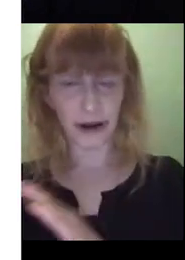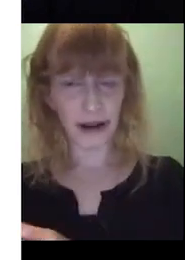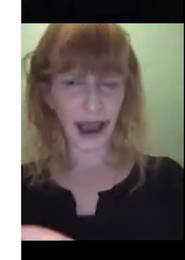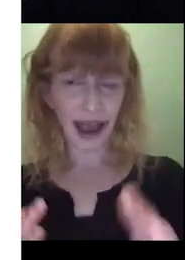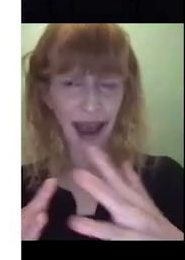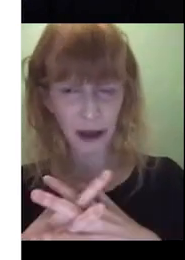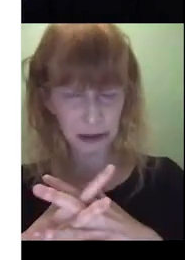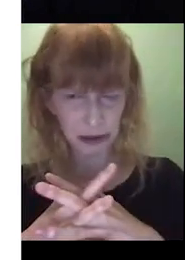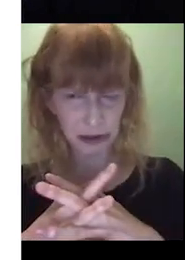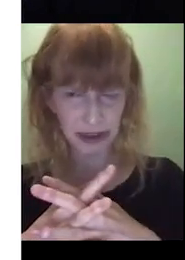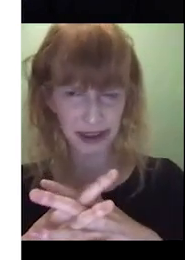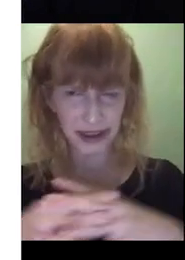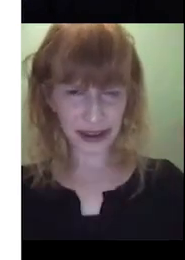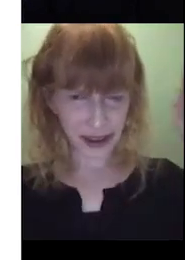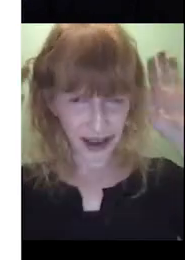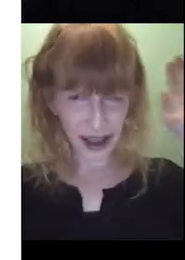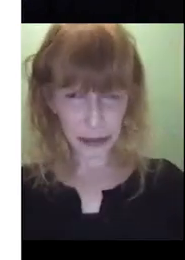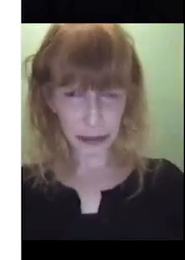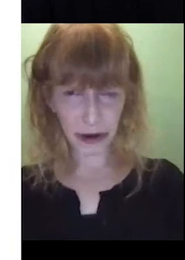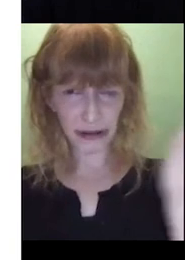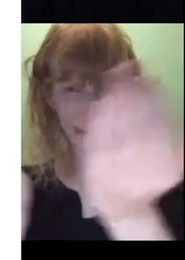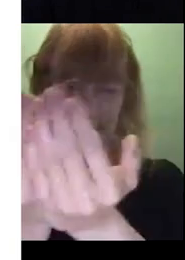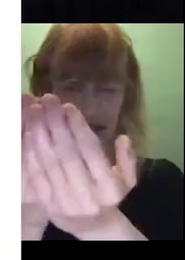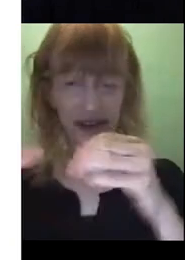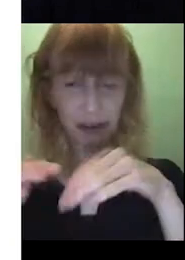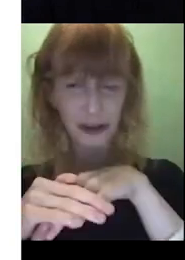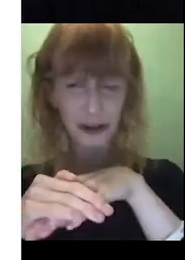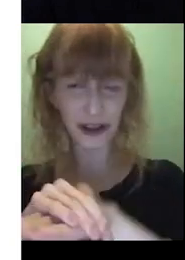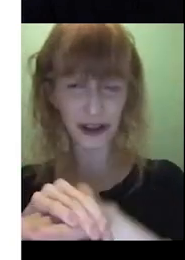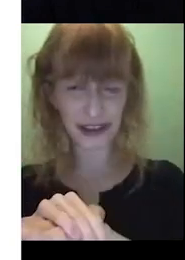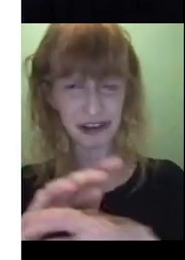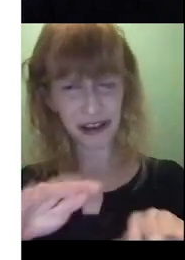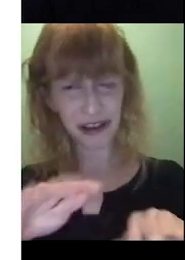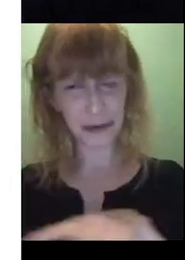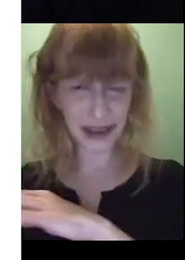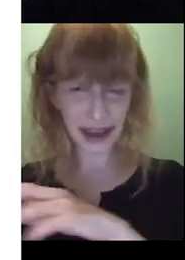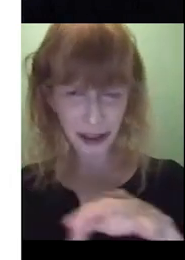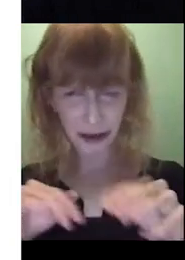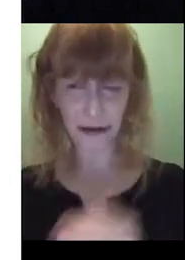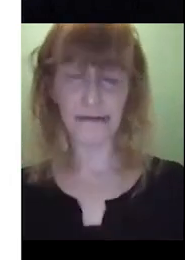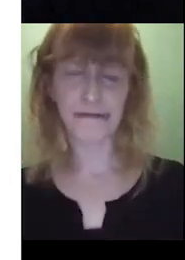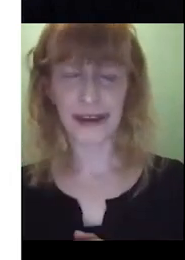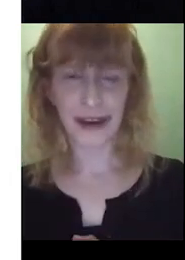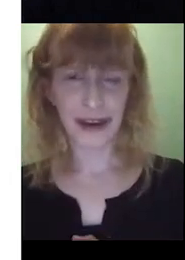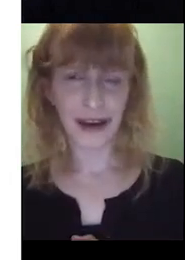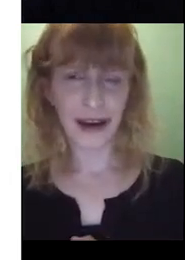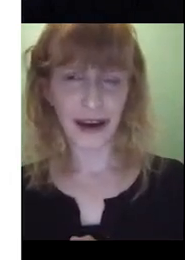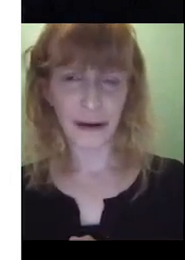Or how do you think a hippopotamus got inside the piano?